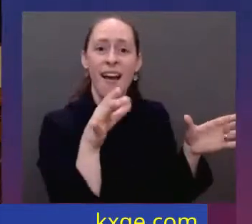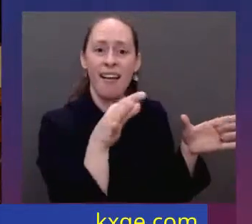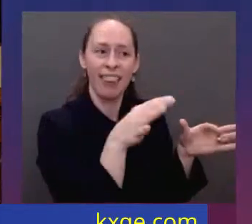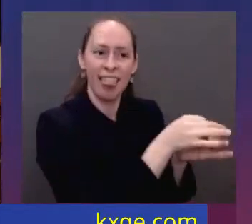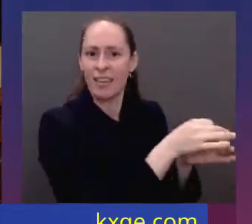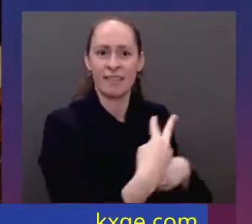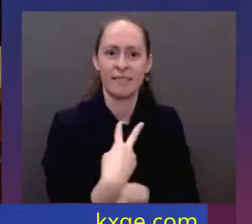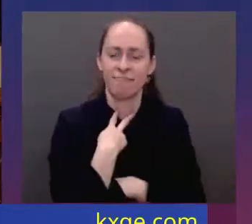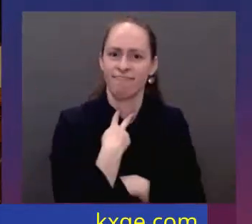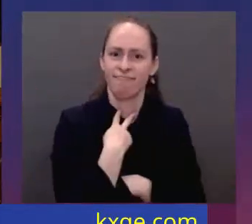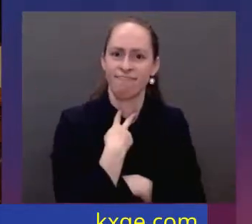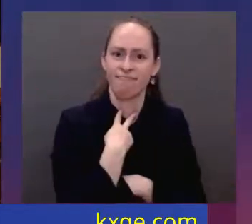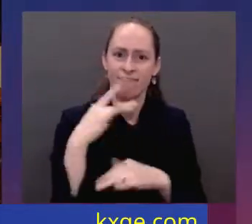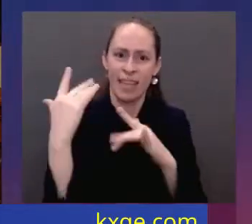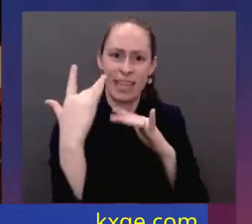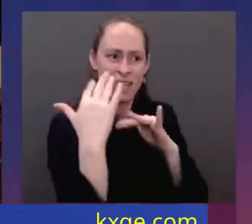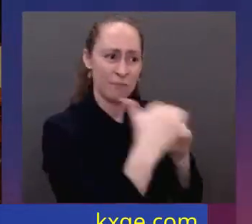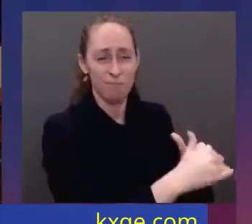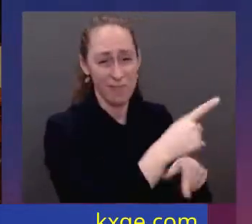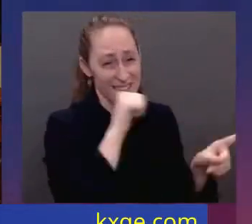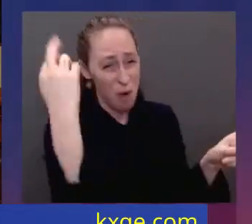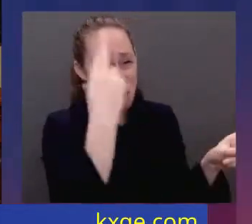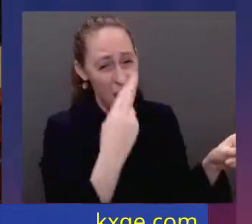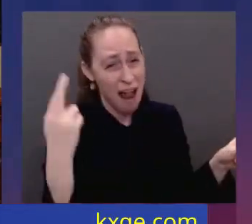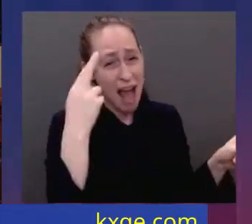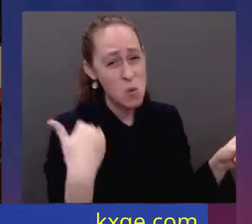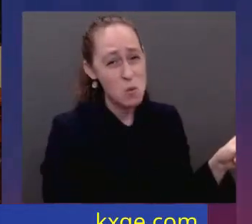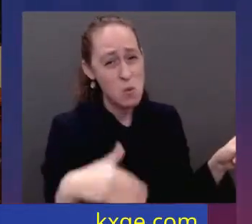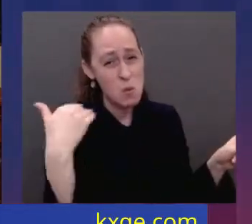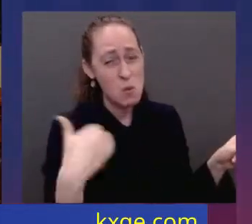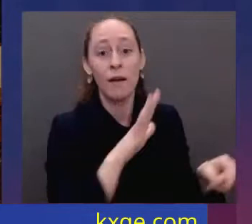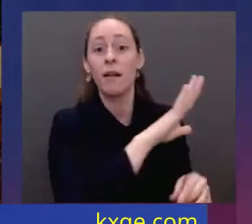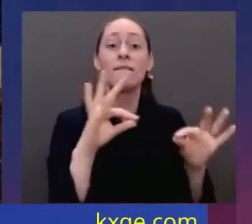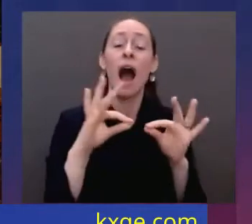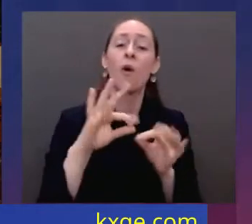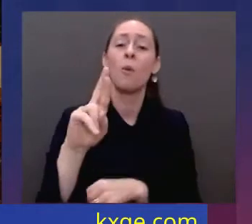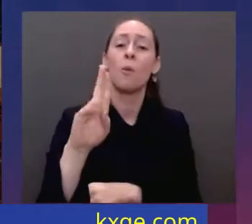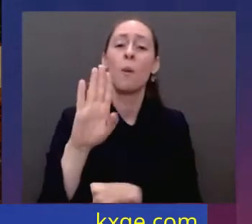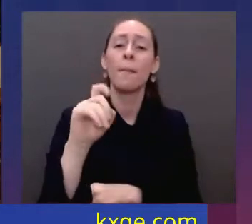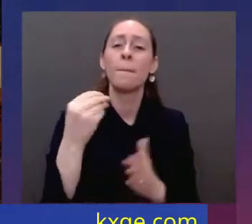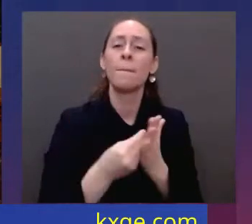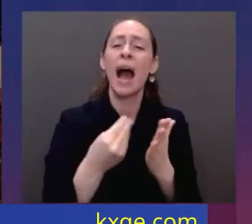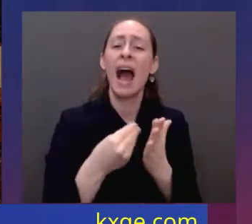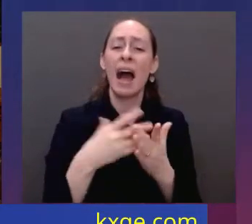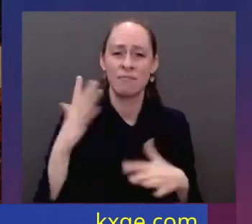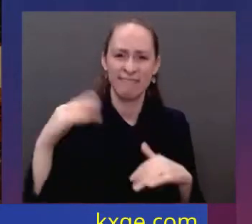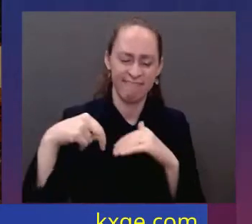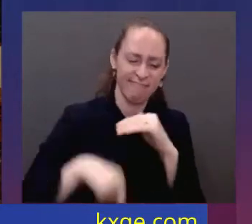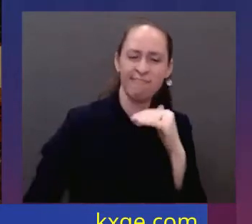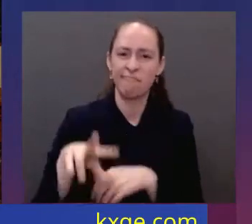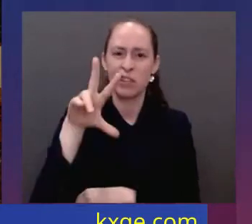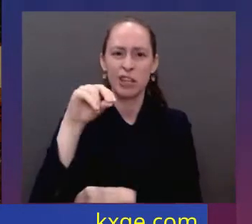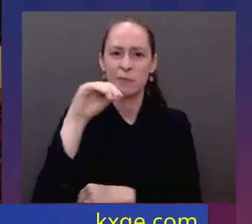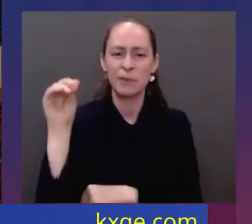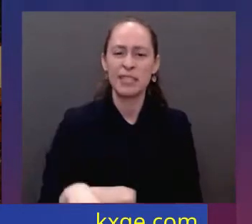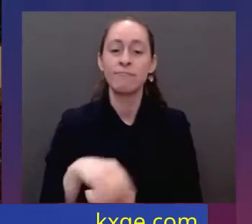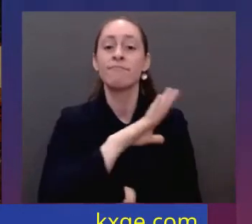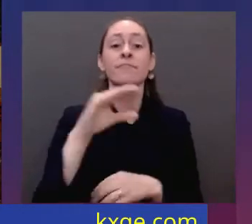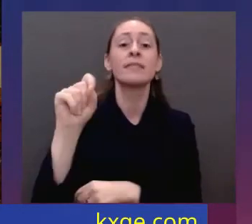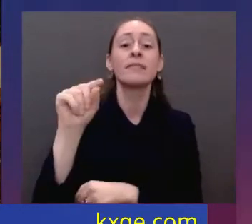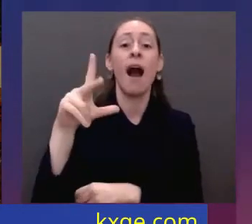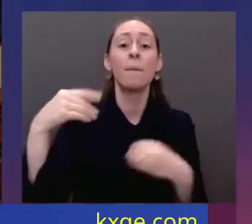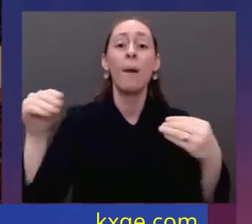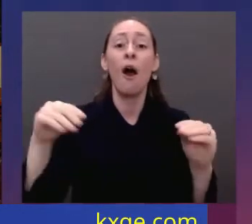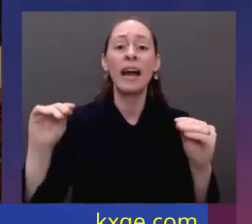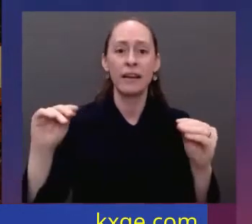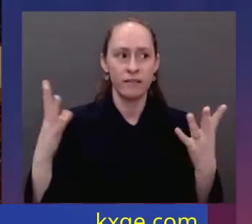The ruble has already lost 30% of its value. The Russian stock market has lost 40% of its value, and trading remains suspended. The Russian economy is reeling,